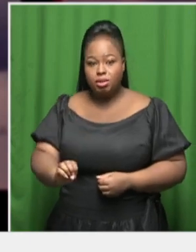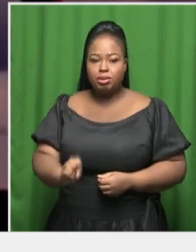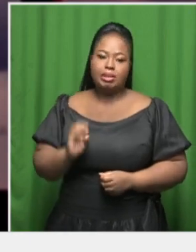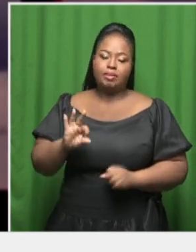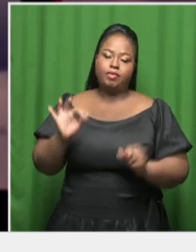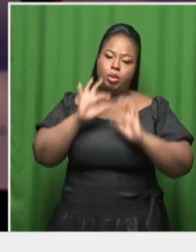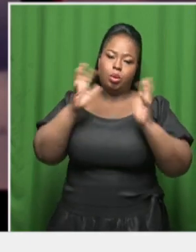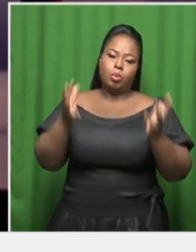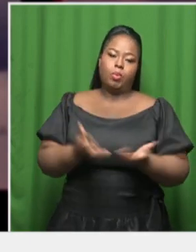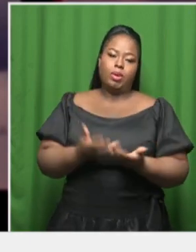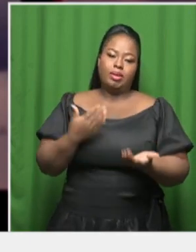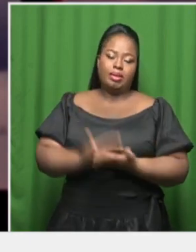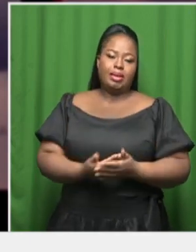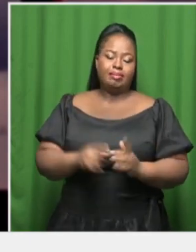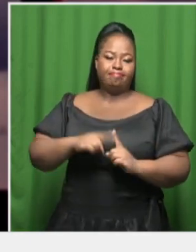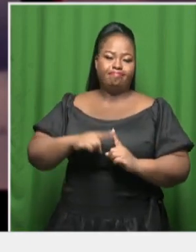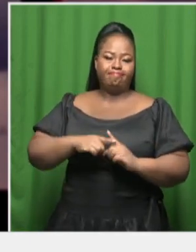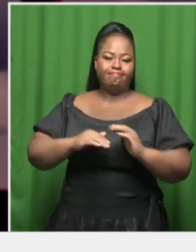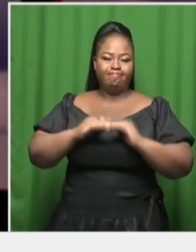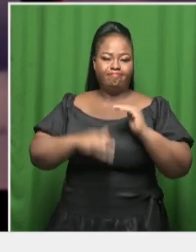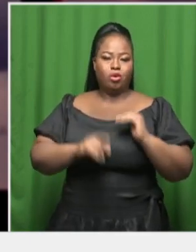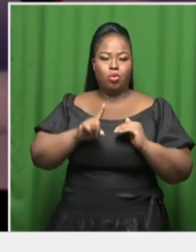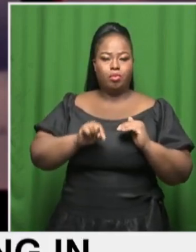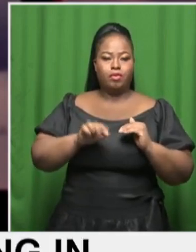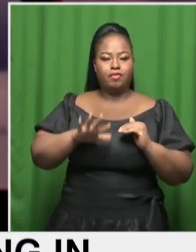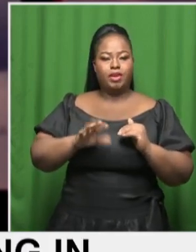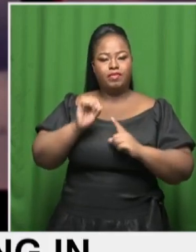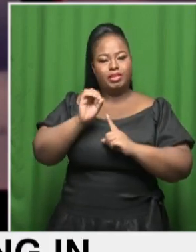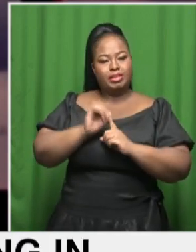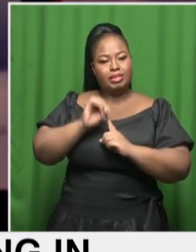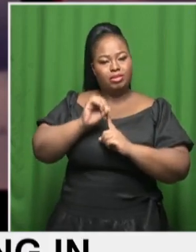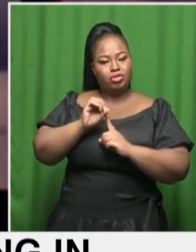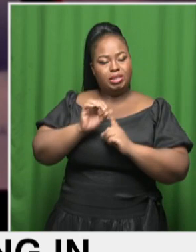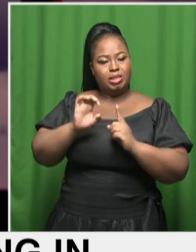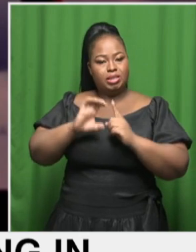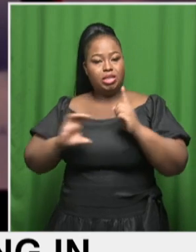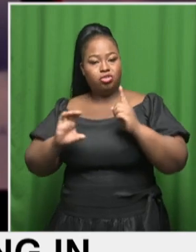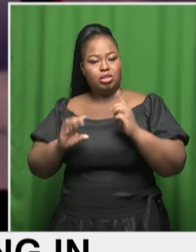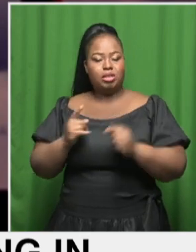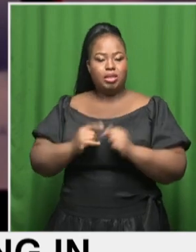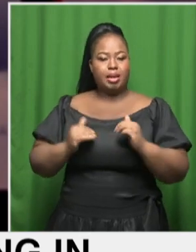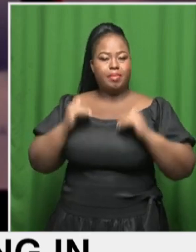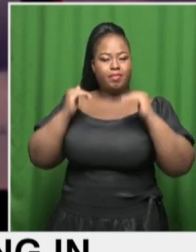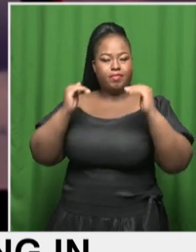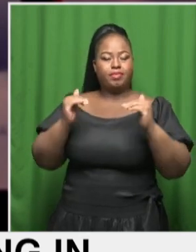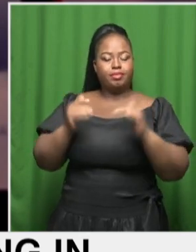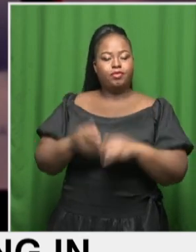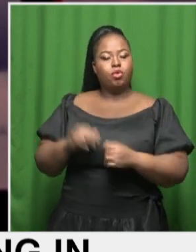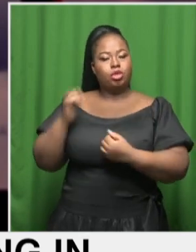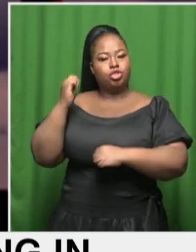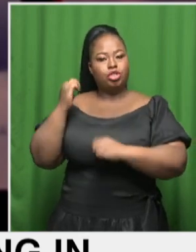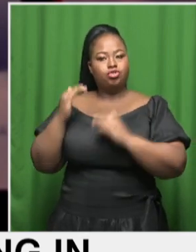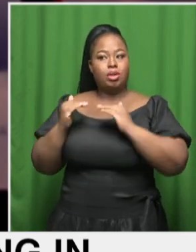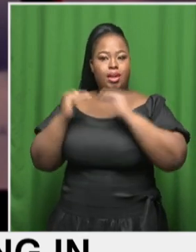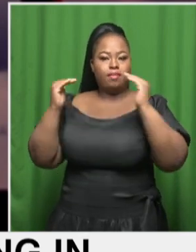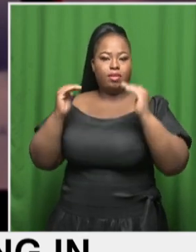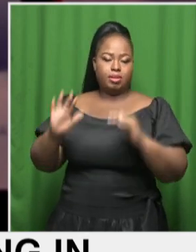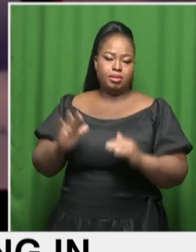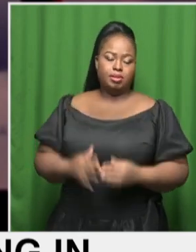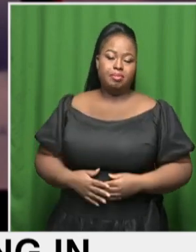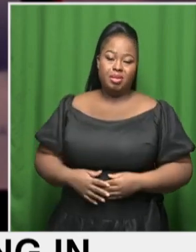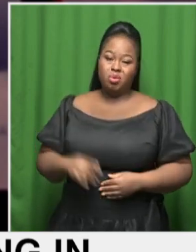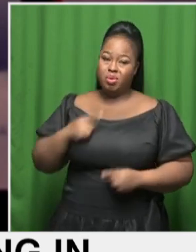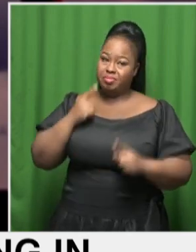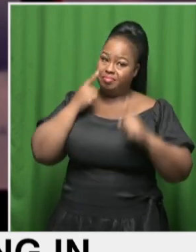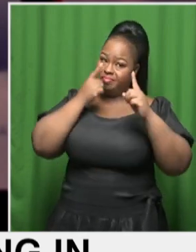limiting the global temperature rise to 1.5 degrees Celsius above pre-industrial levels, which is a